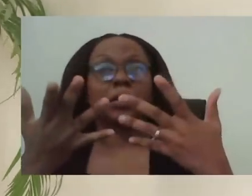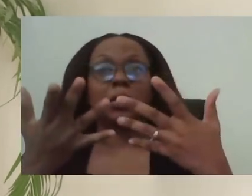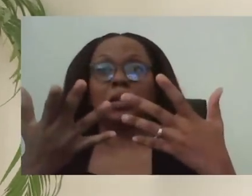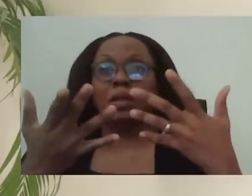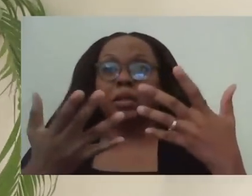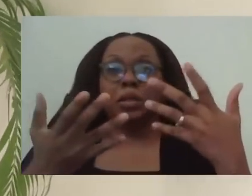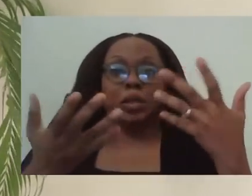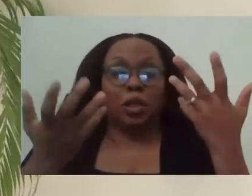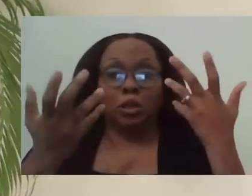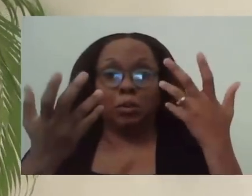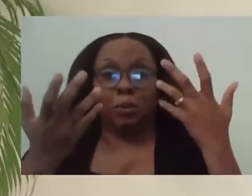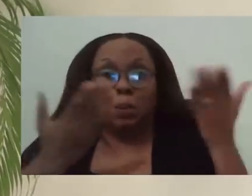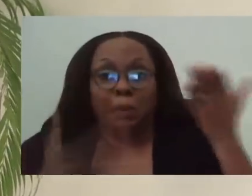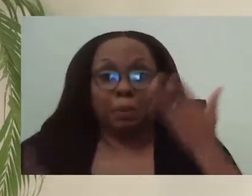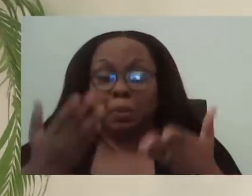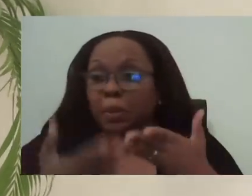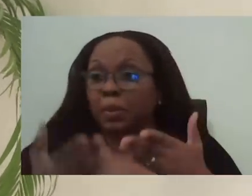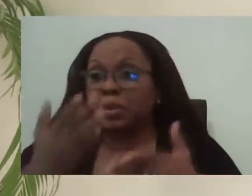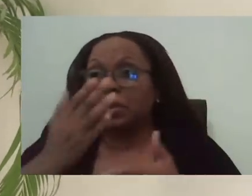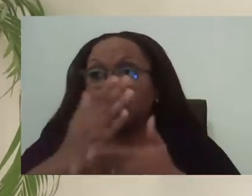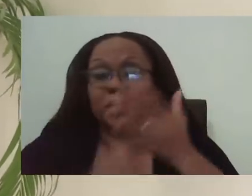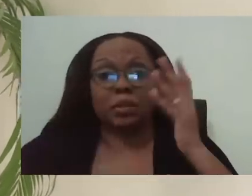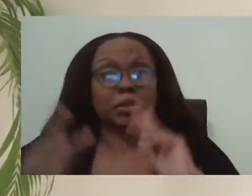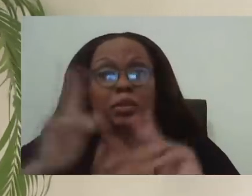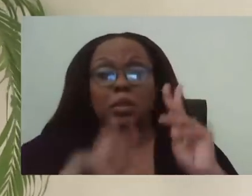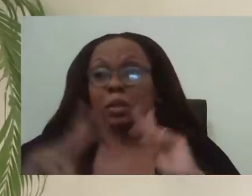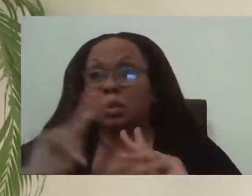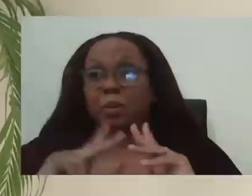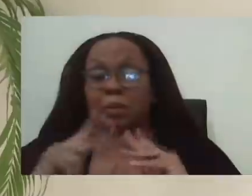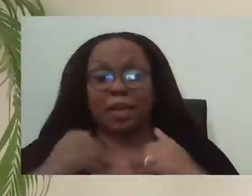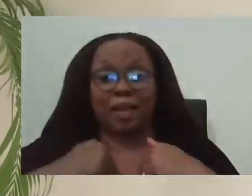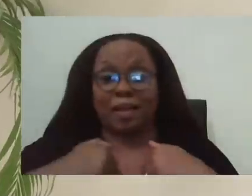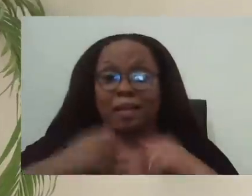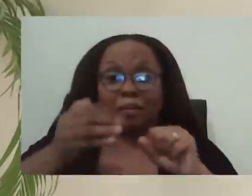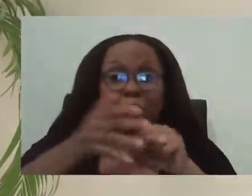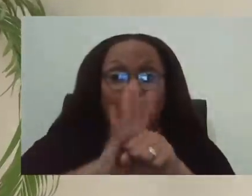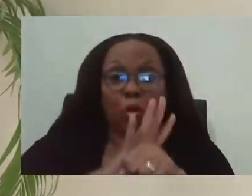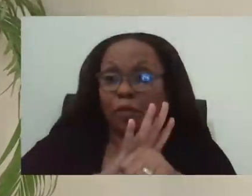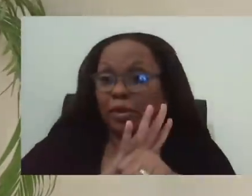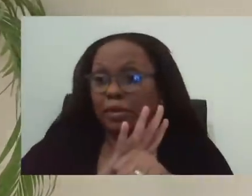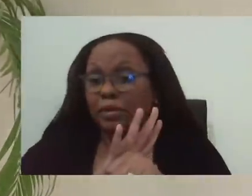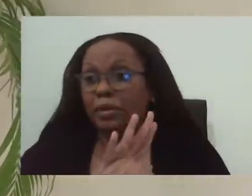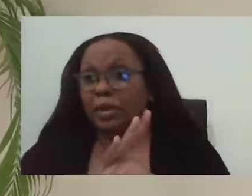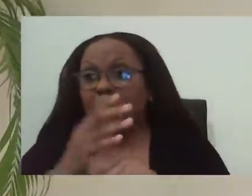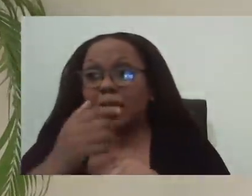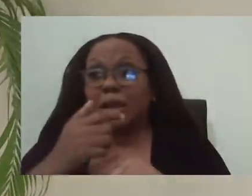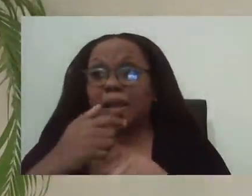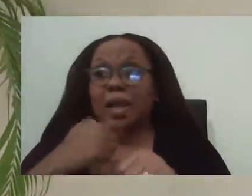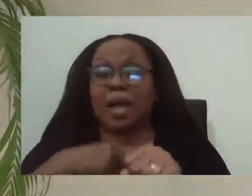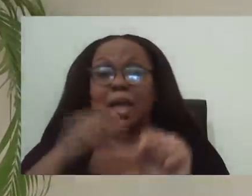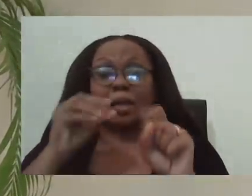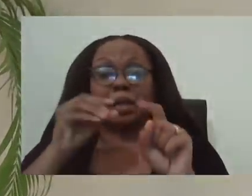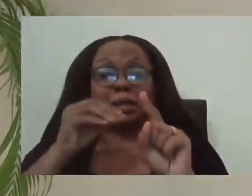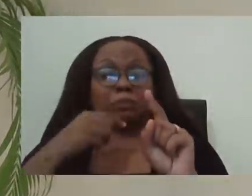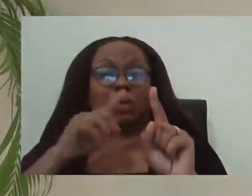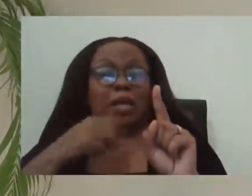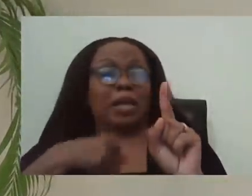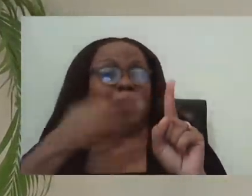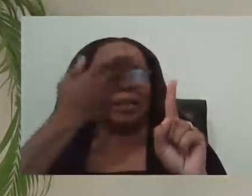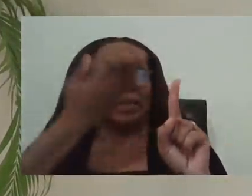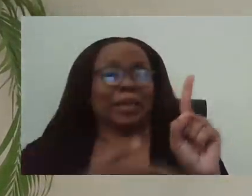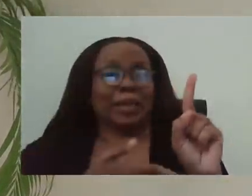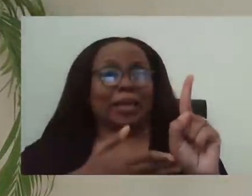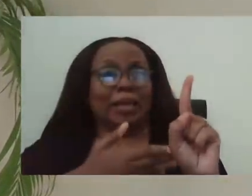to COVID-19 by, by going in a waiting room? What if the healthcare system is so overburdened that I have to wait so long? What if something happens there?